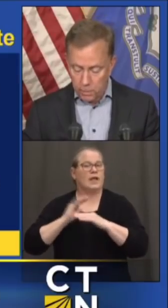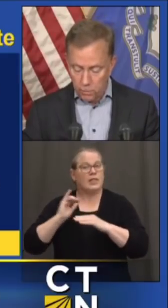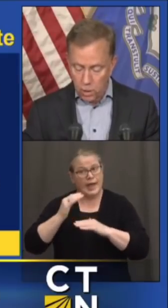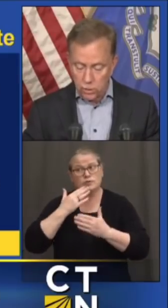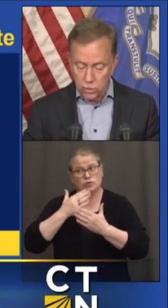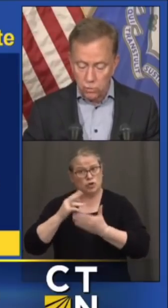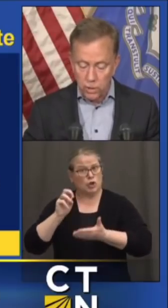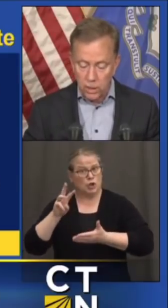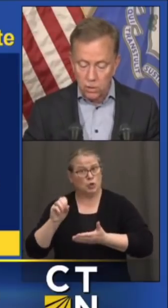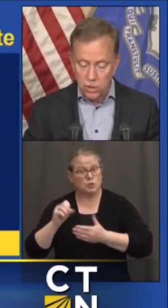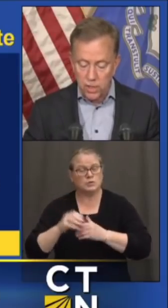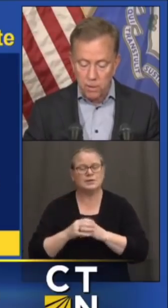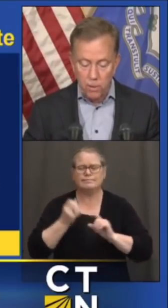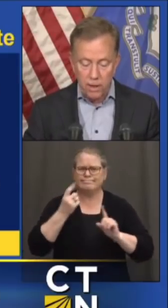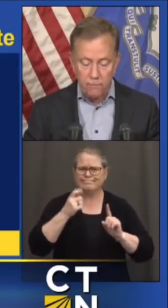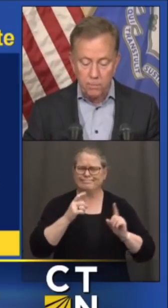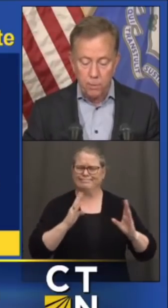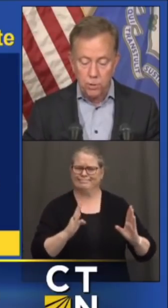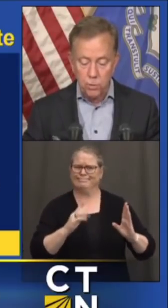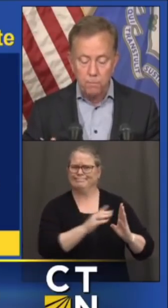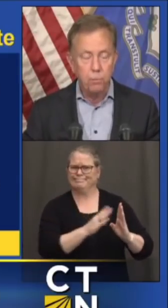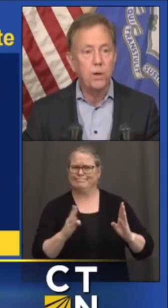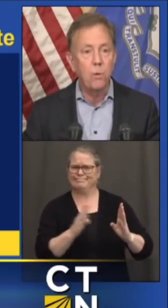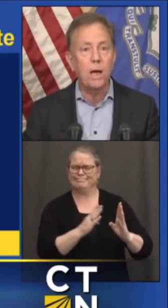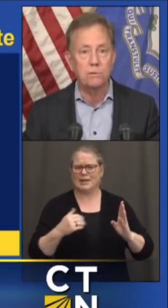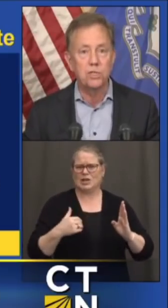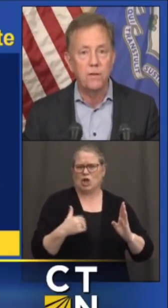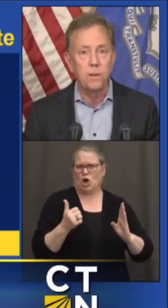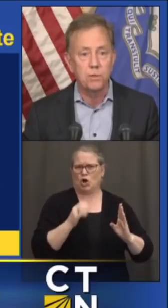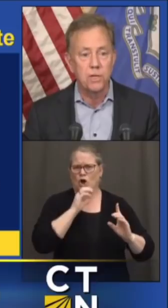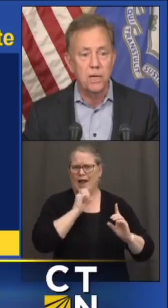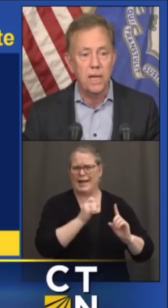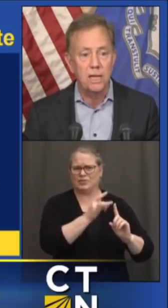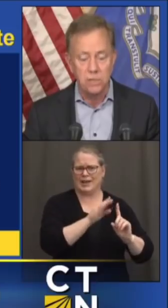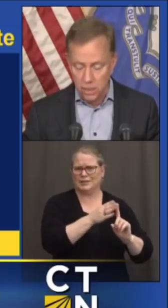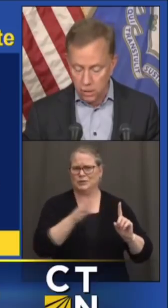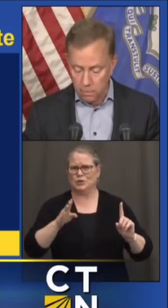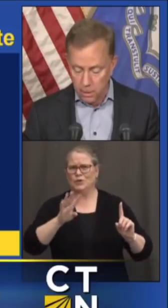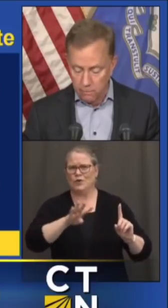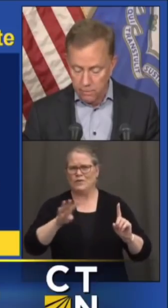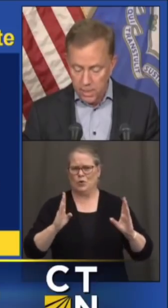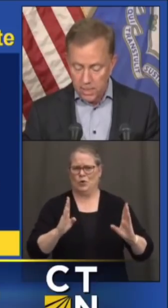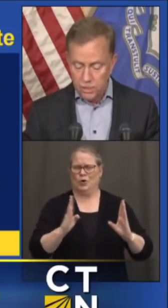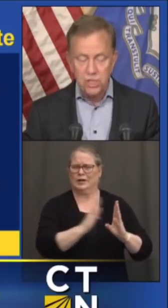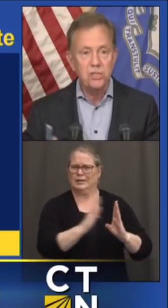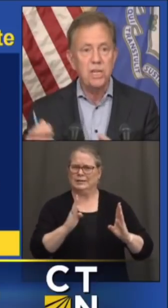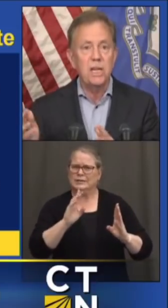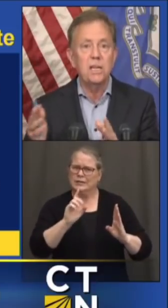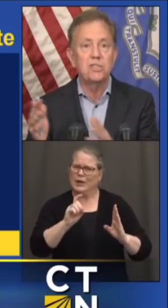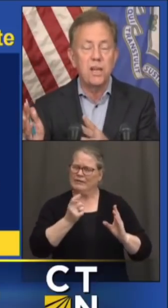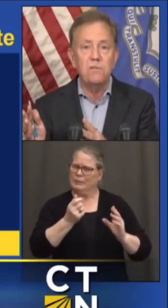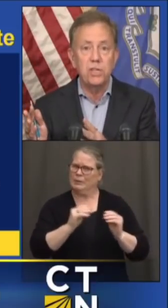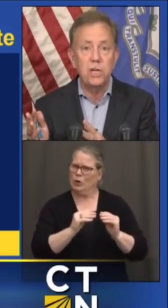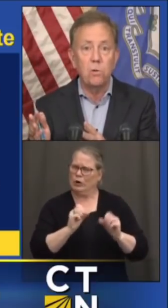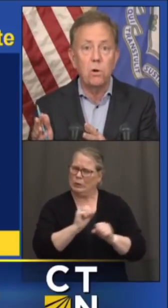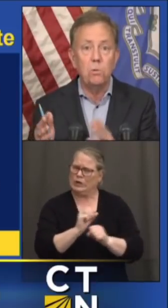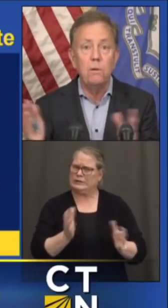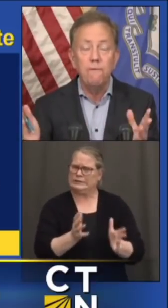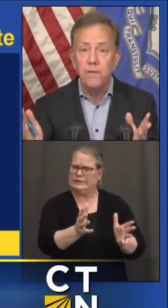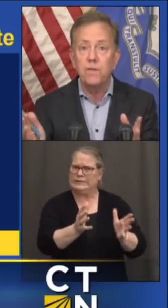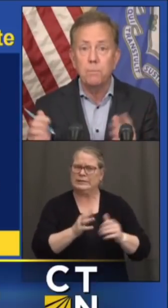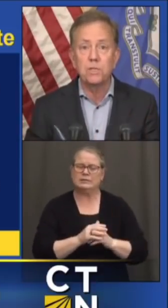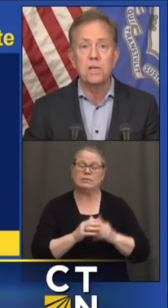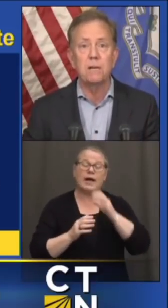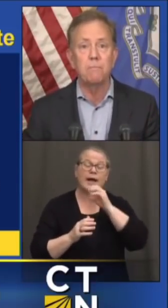we've got a little bit of work to do with the younger demographic, but we're doing pretty well, 70%, 18 and above. 16 and 17-year